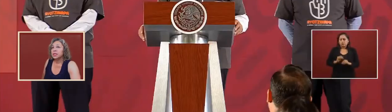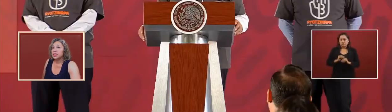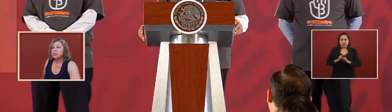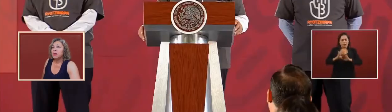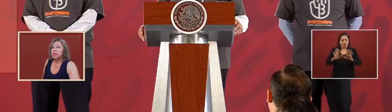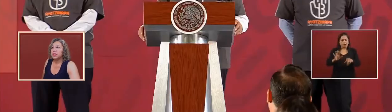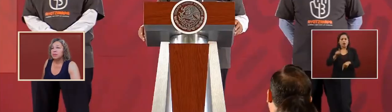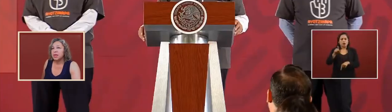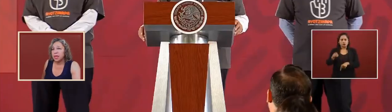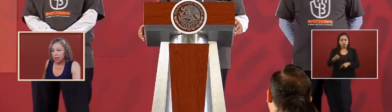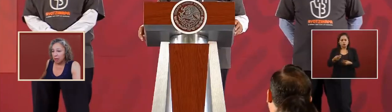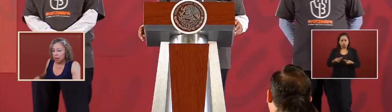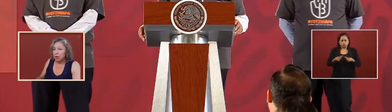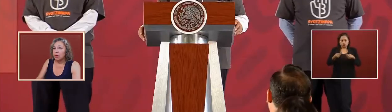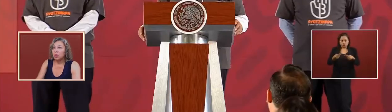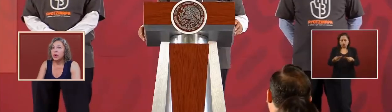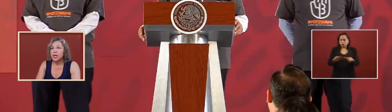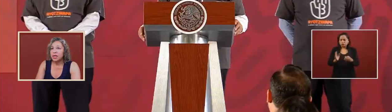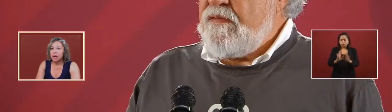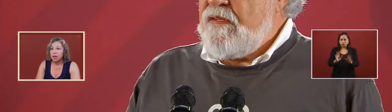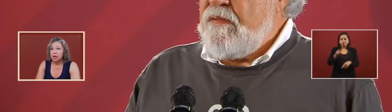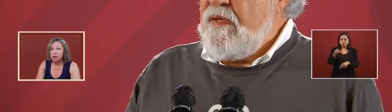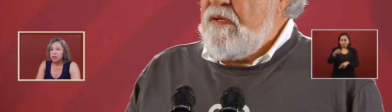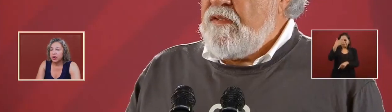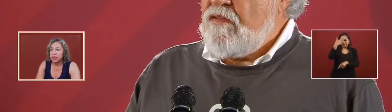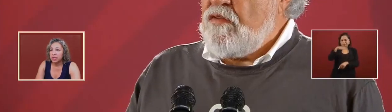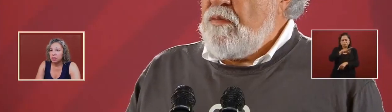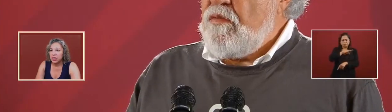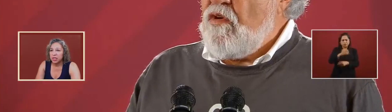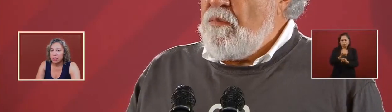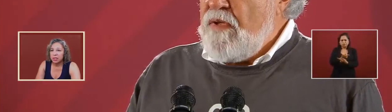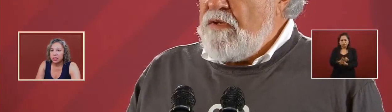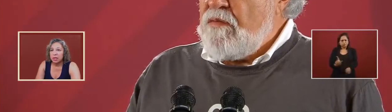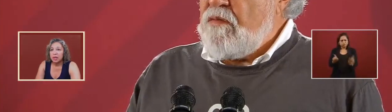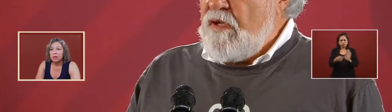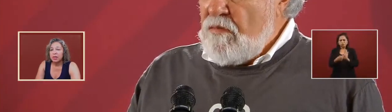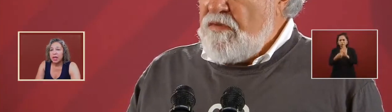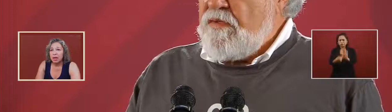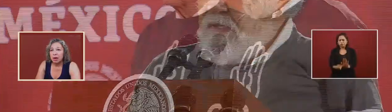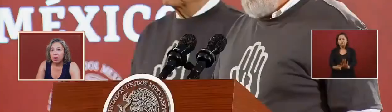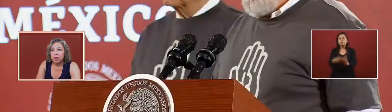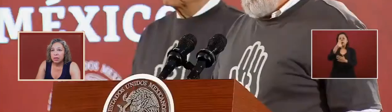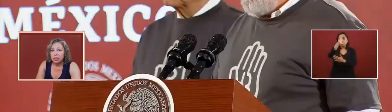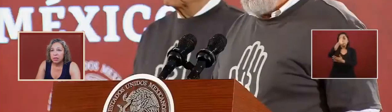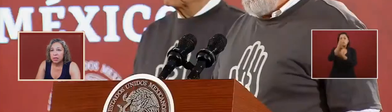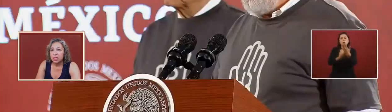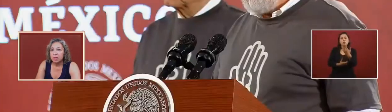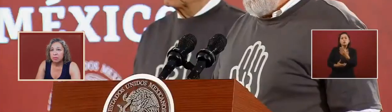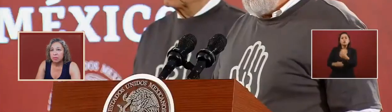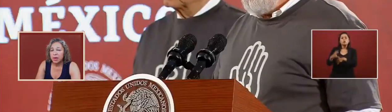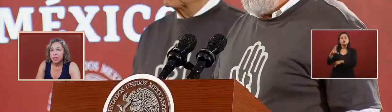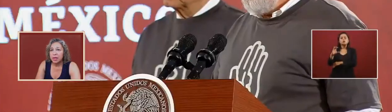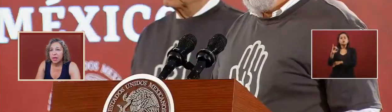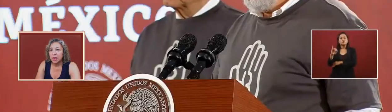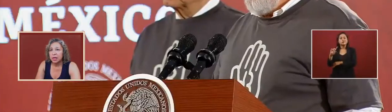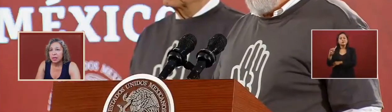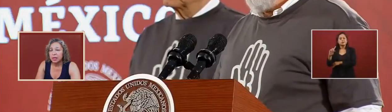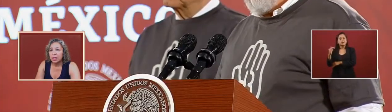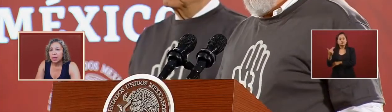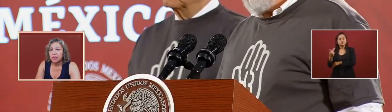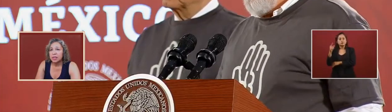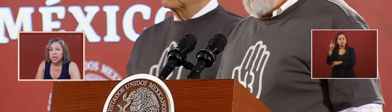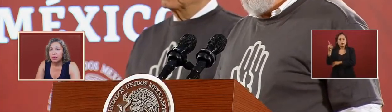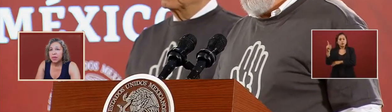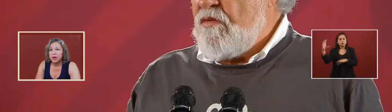yes it's public dominion we did not contract the specialists they are done by the uh